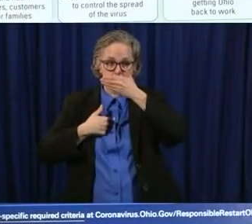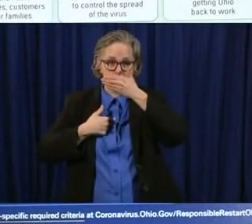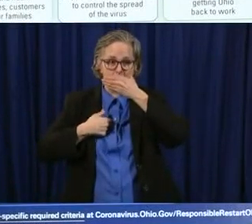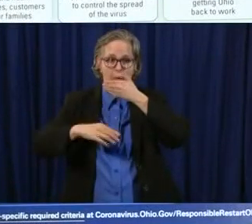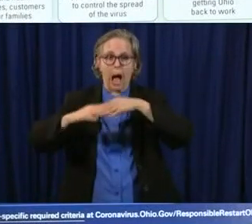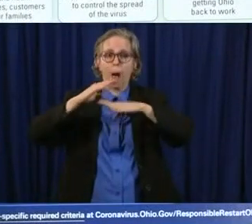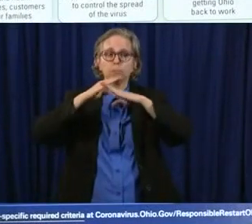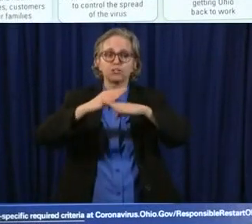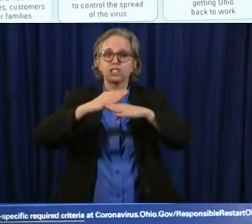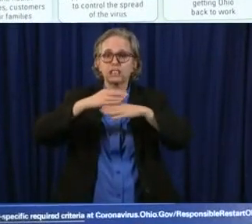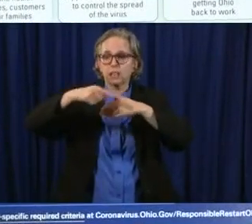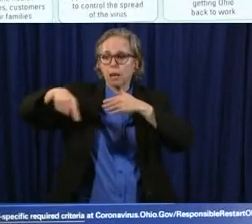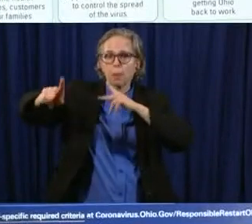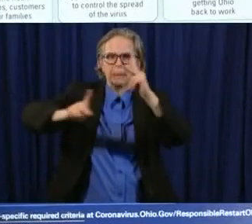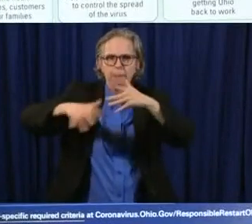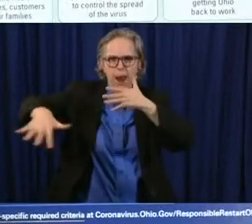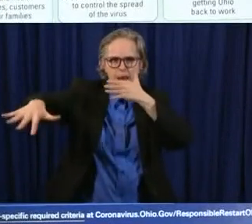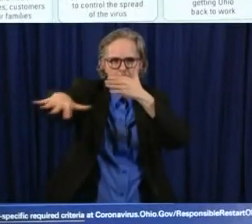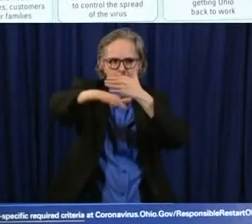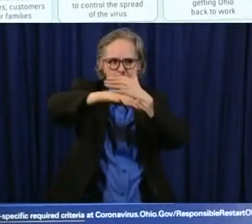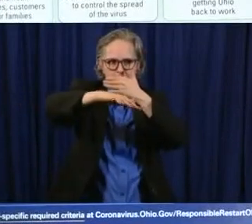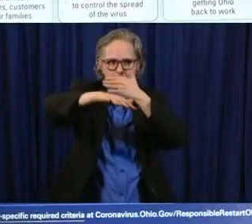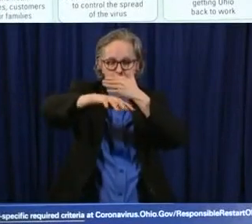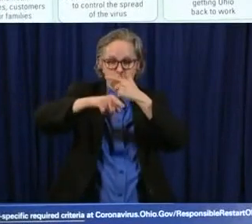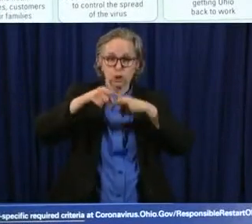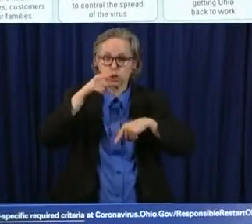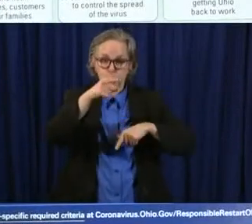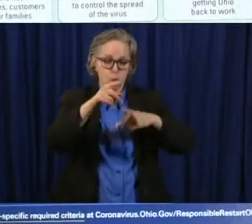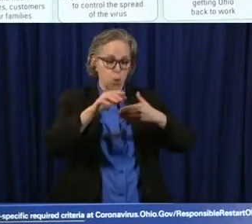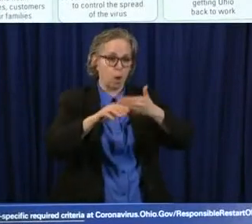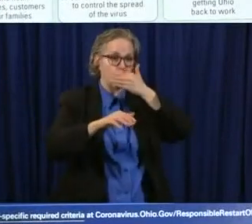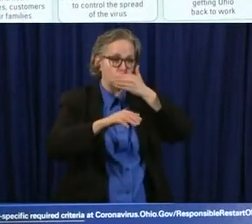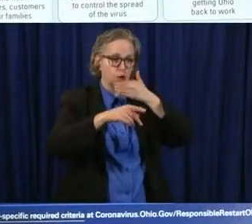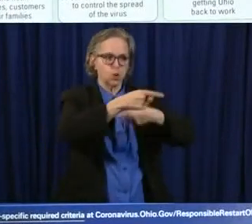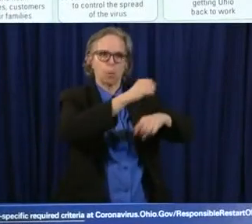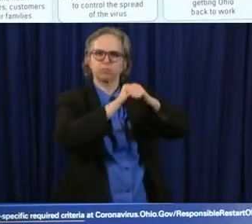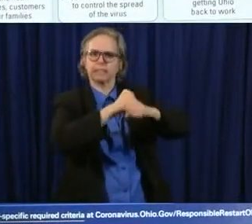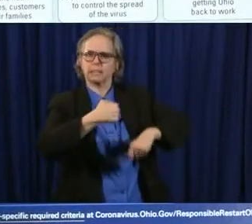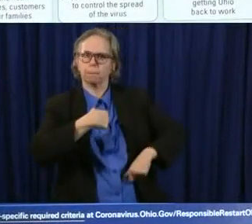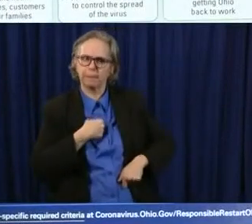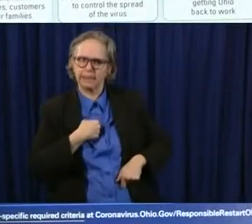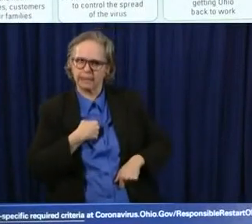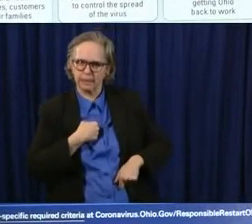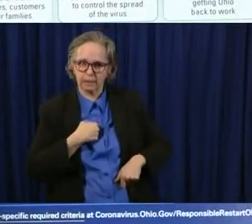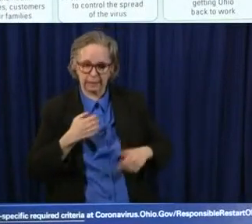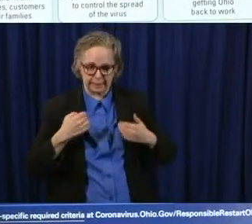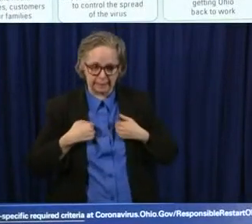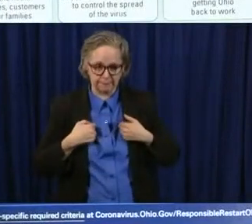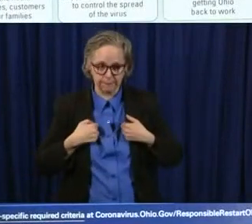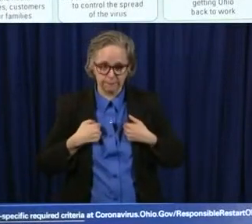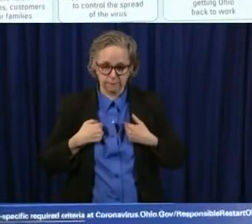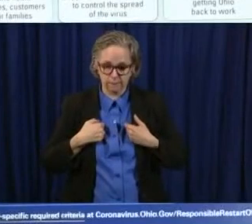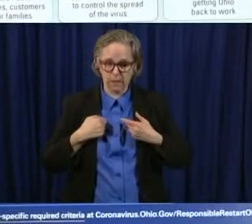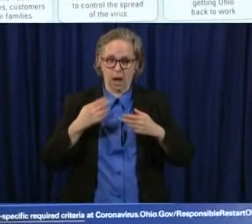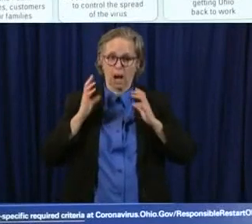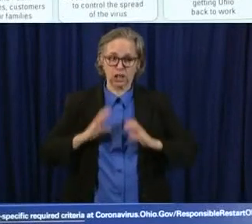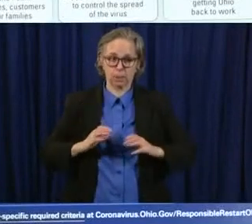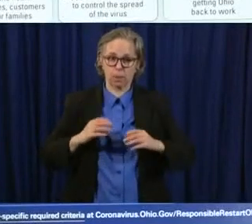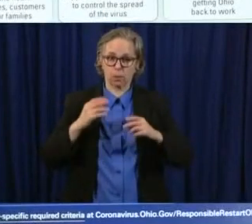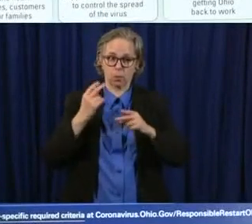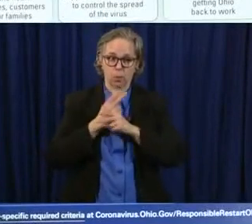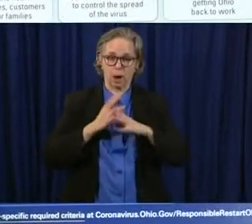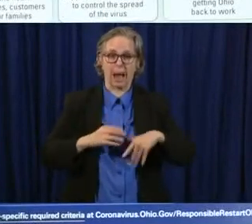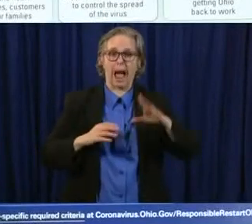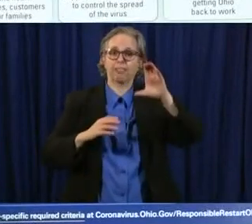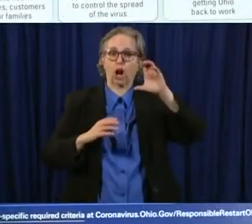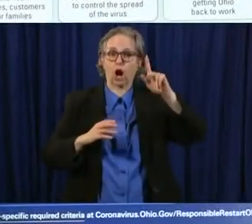you so if a clerk in a store is wearing it and the customer is wearing it then they're protecting they're protecting each other ultimately it's going to be